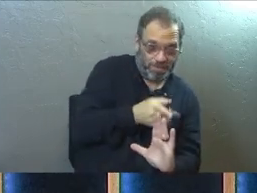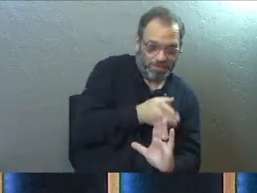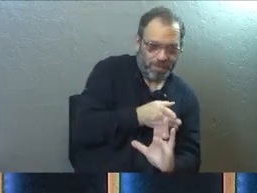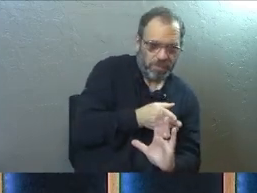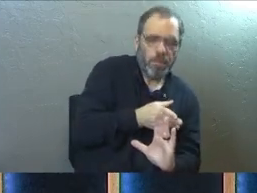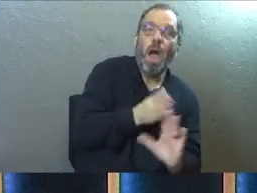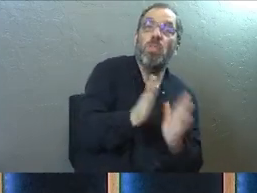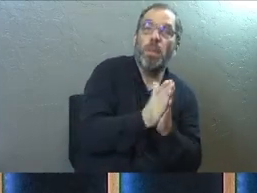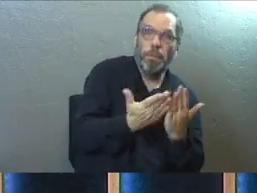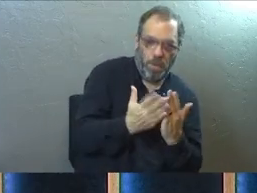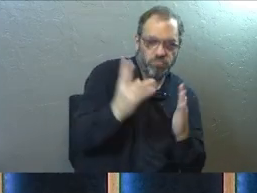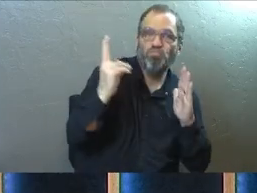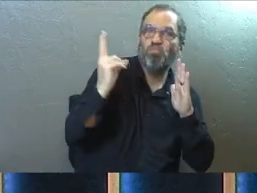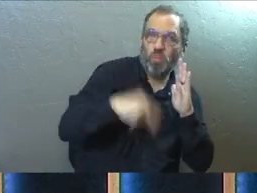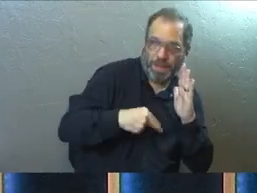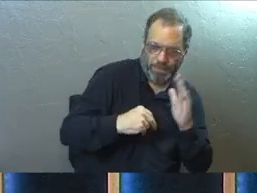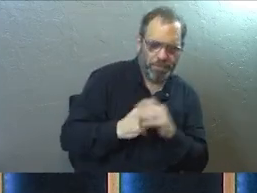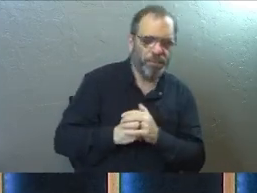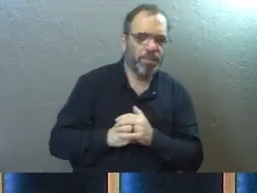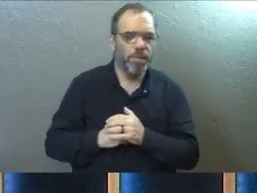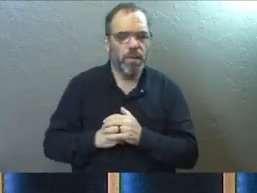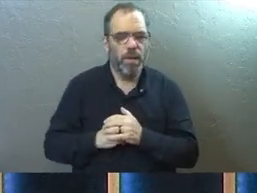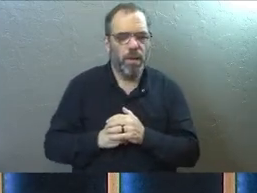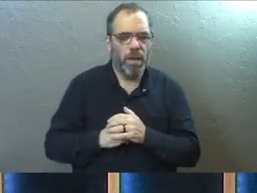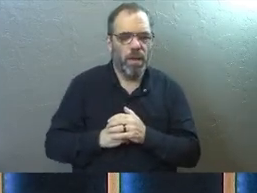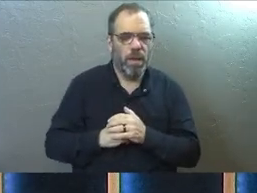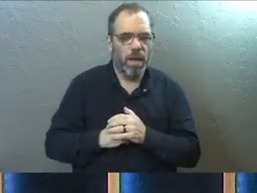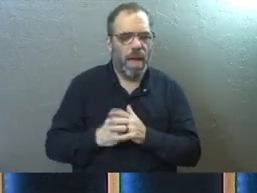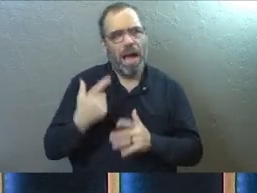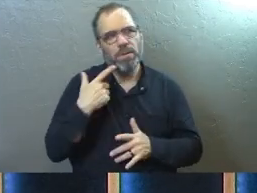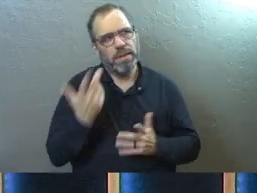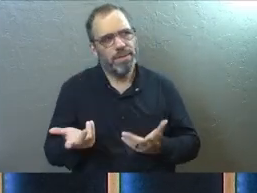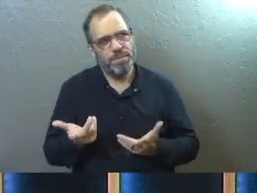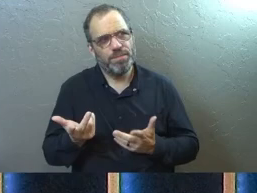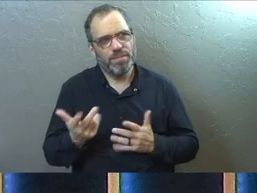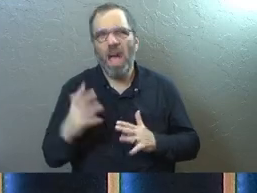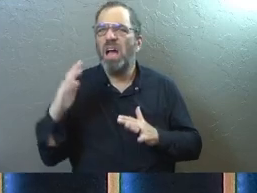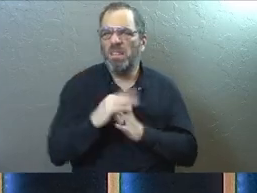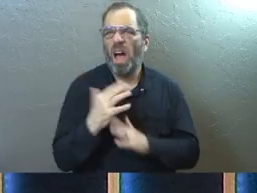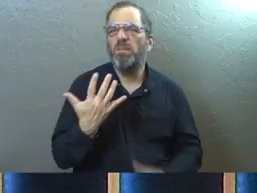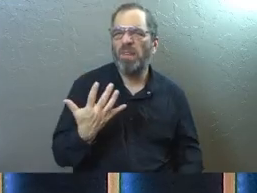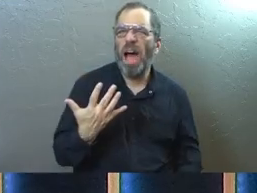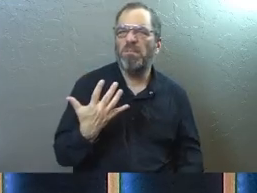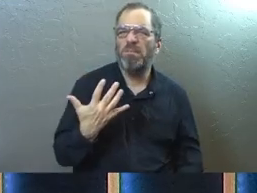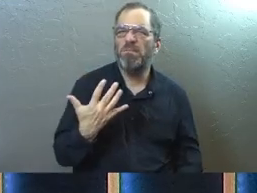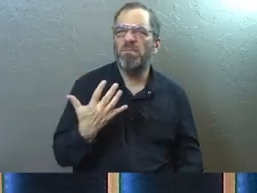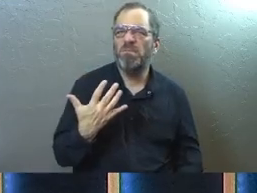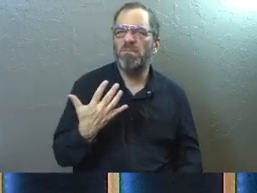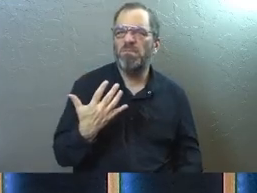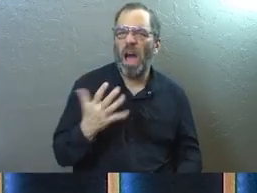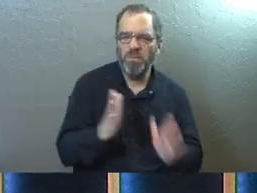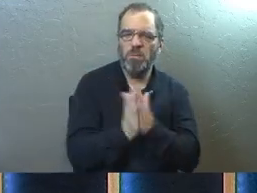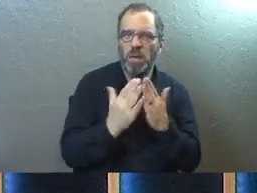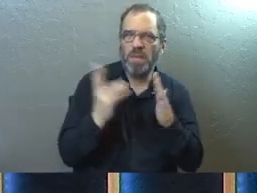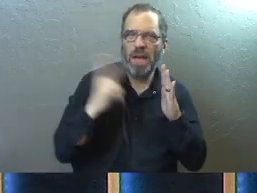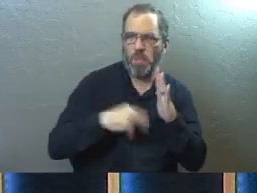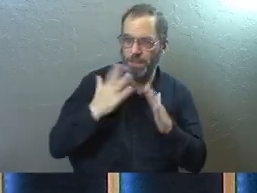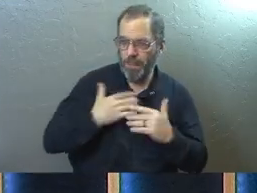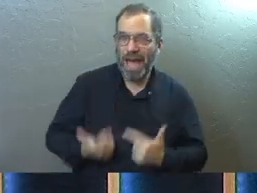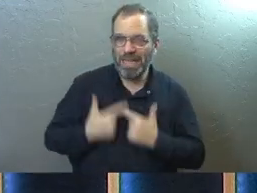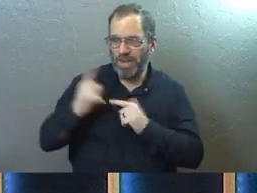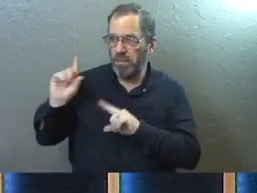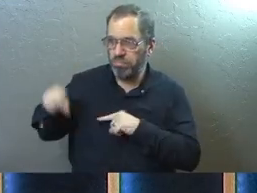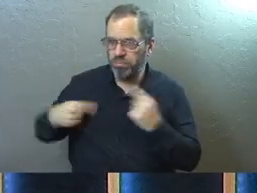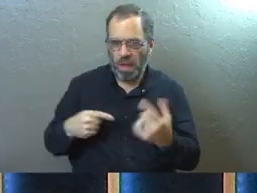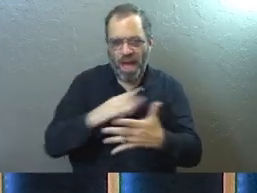um, I took the book and read it. And I would say it is in the top five of, of books I've read in my